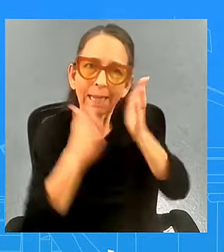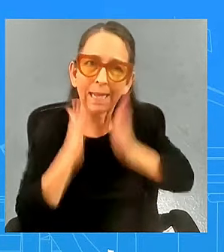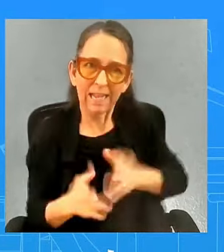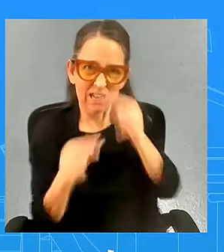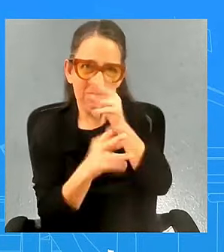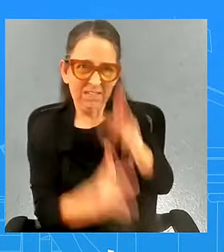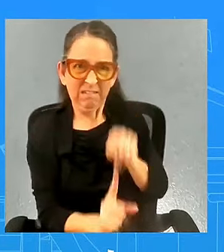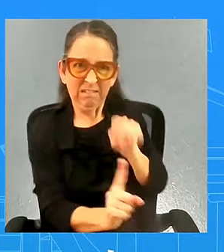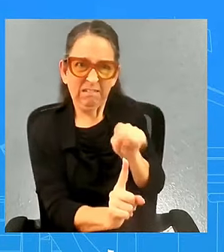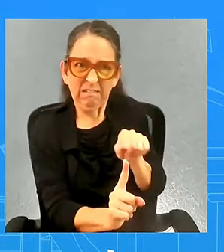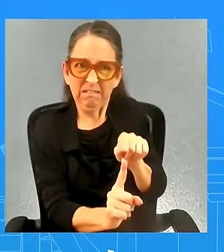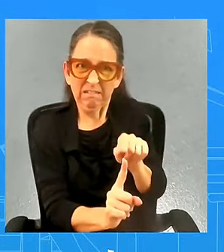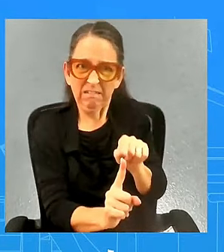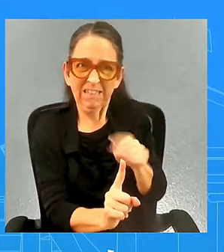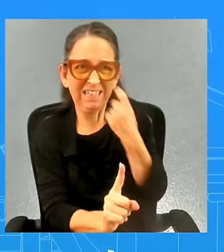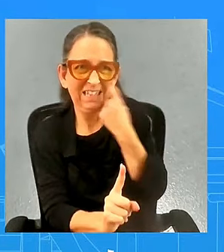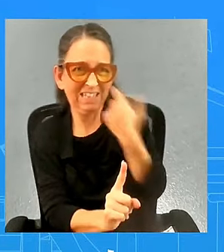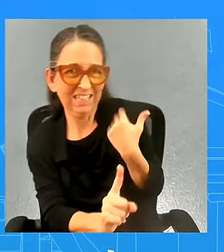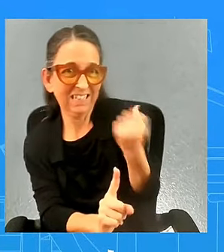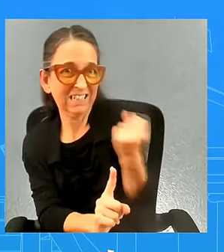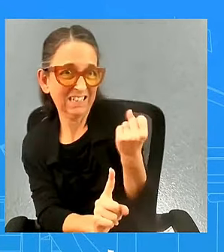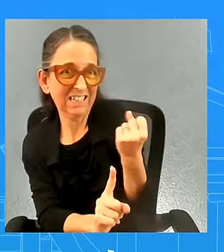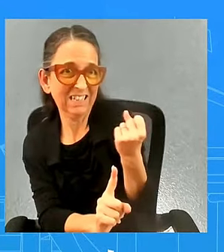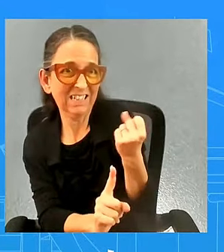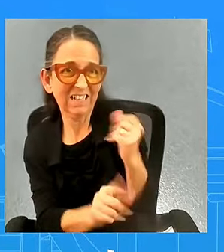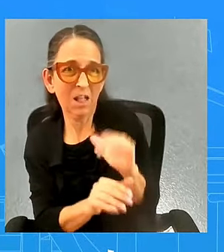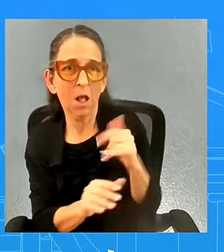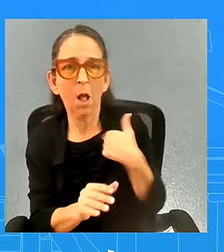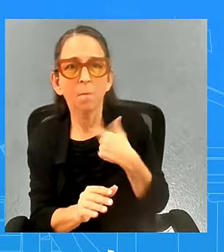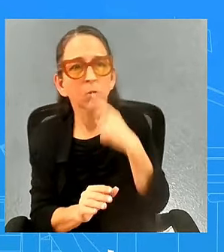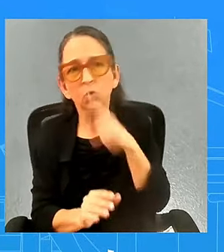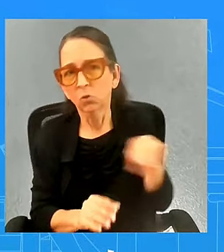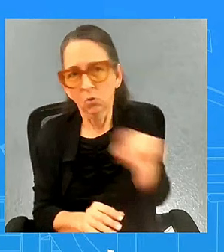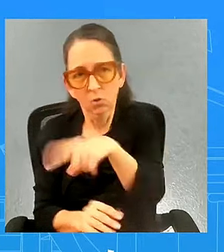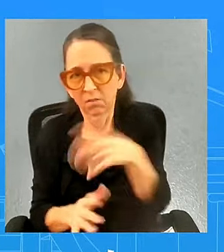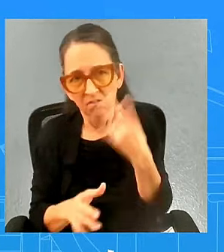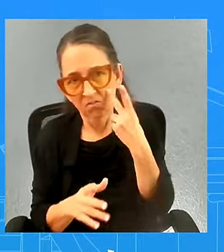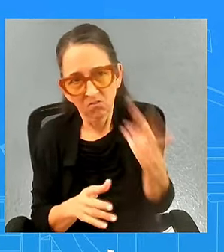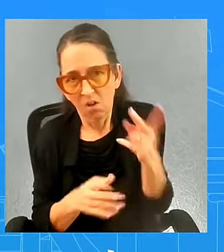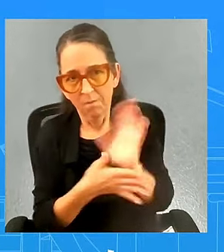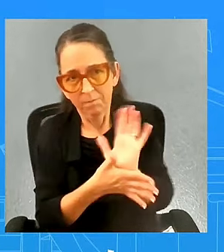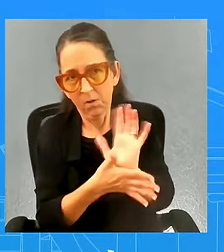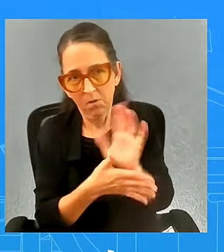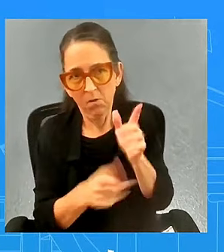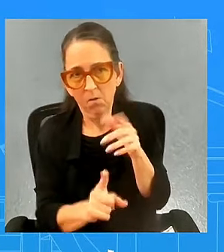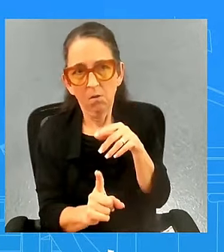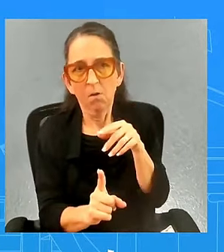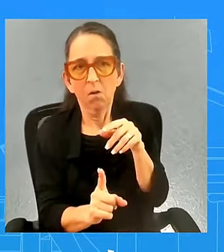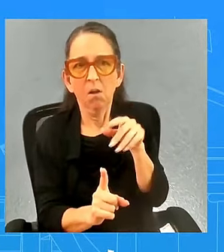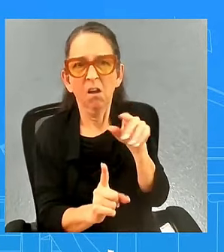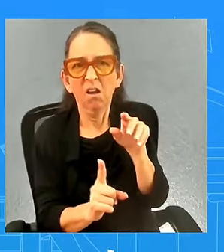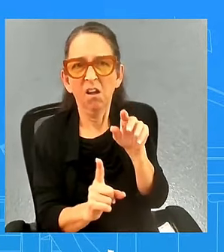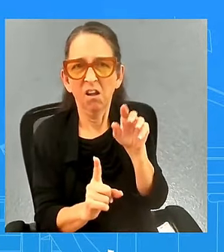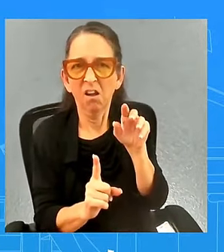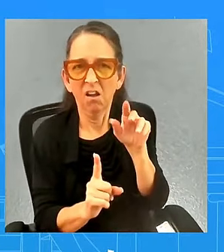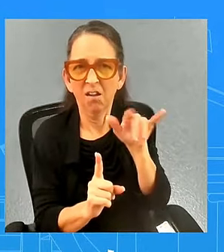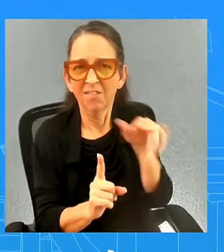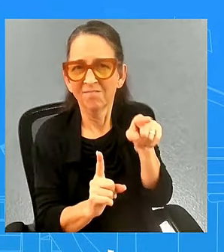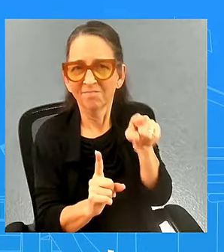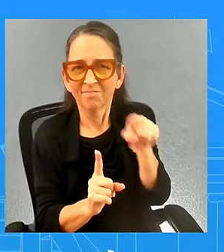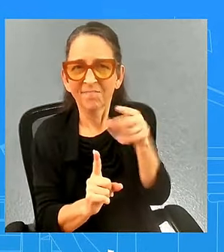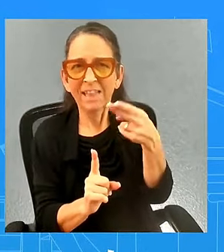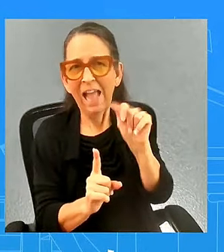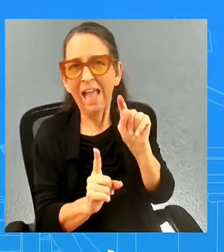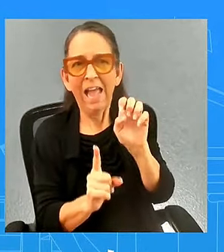saturday night though you all covered this at medicine square garden who was spewing hate who was spewing hate against the puerto rican